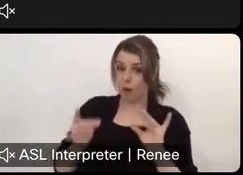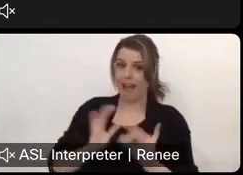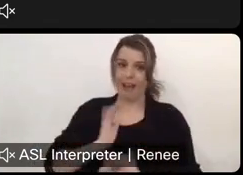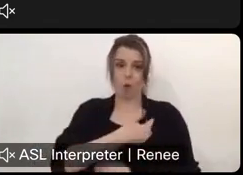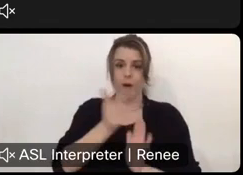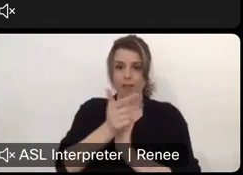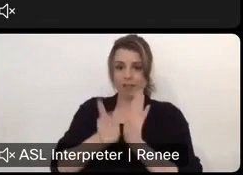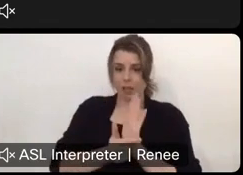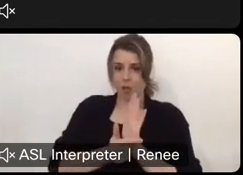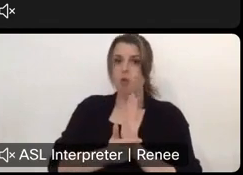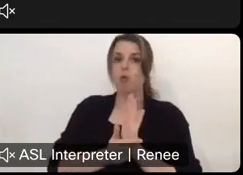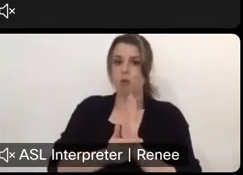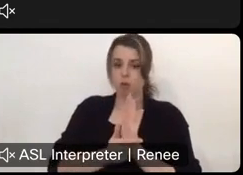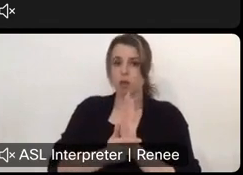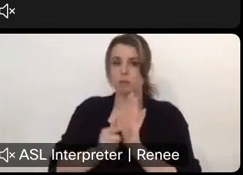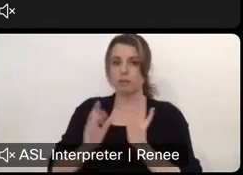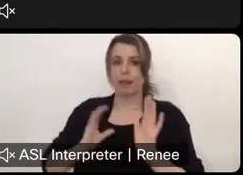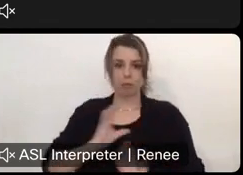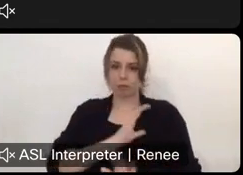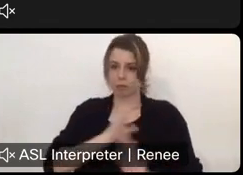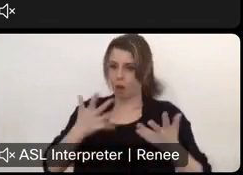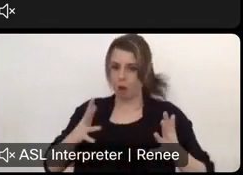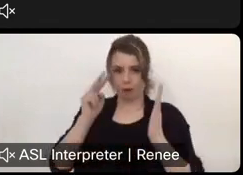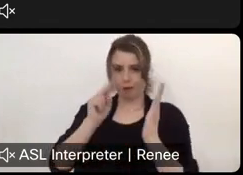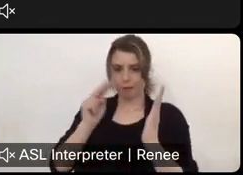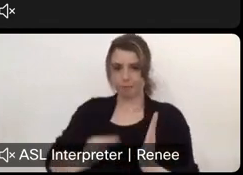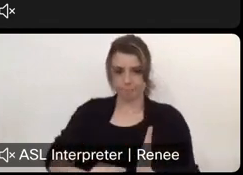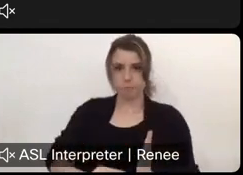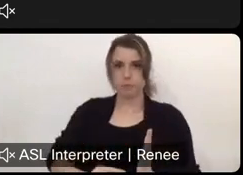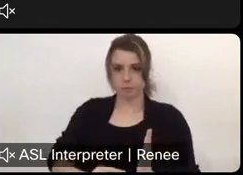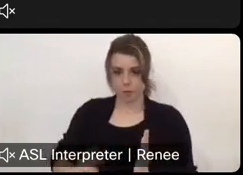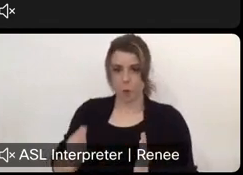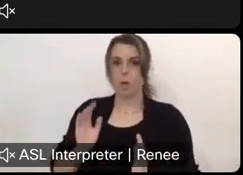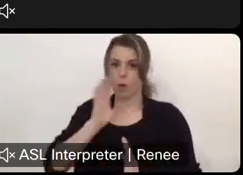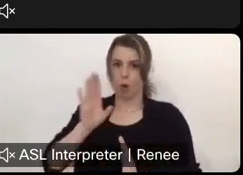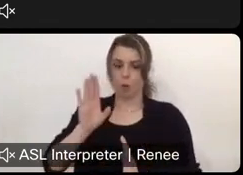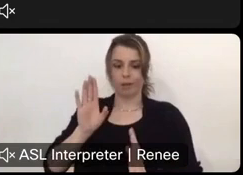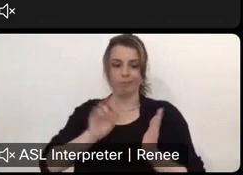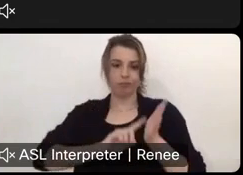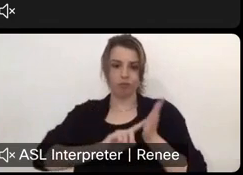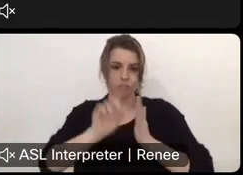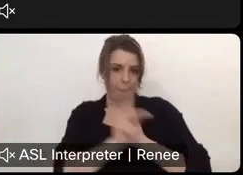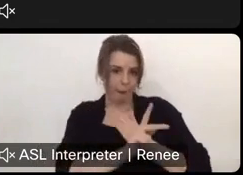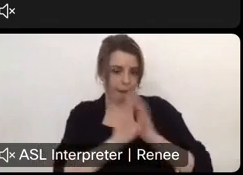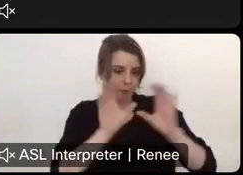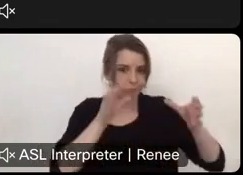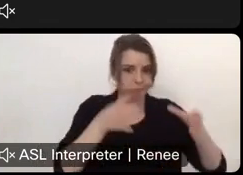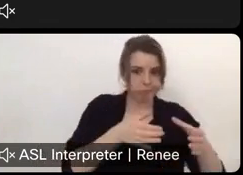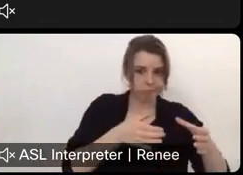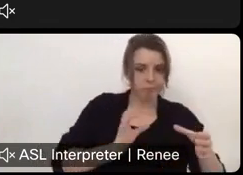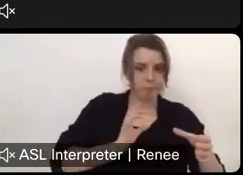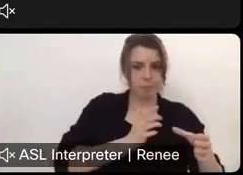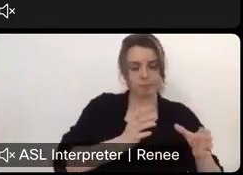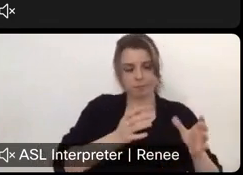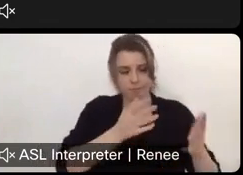reviewed what the proposal is. Uh, we can double back with them on that topic, uh, to ensure that we're not encroaching on